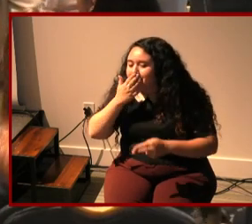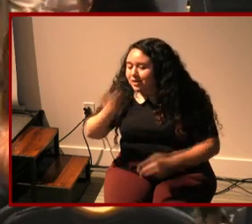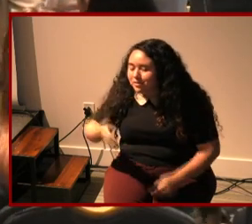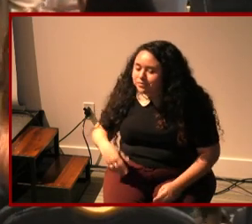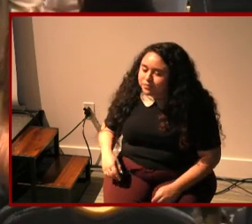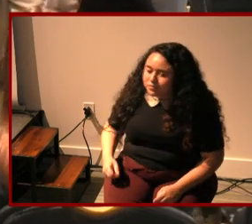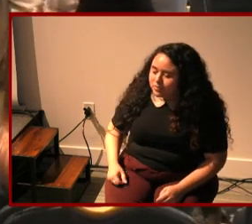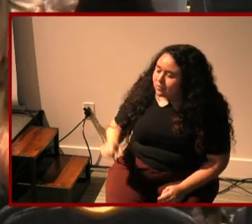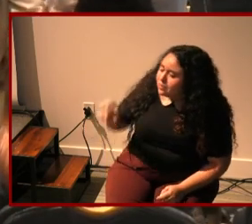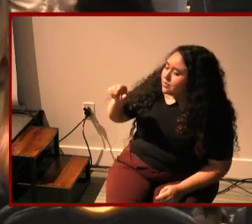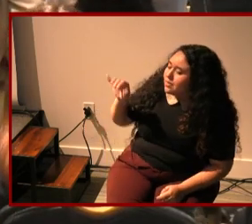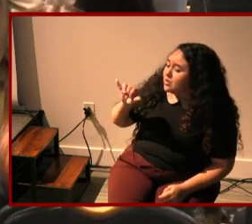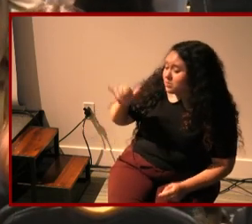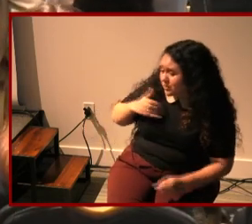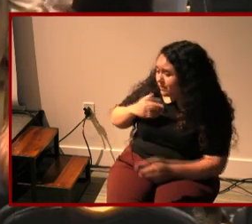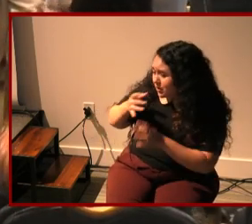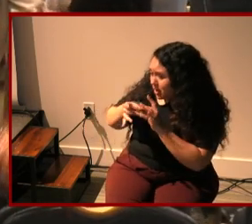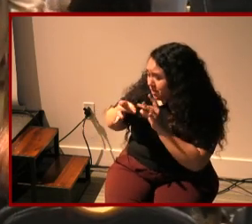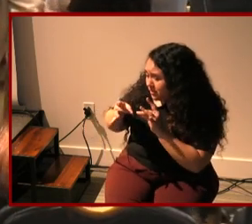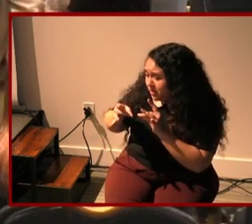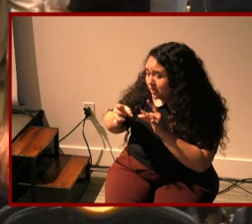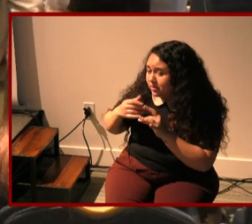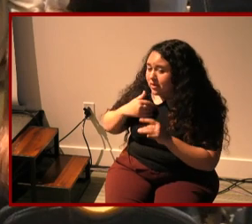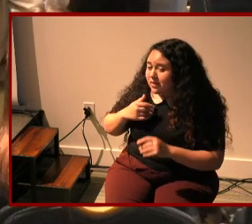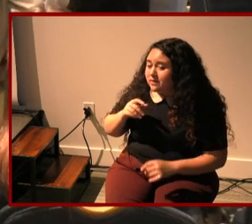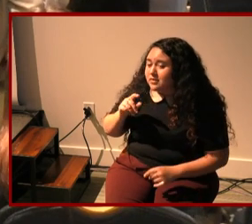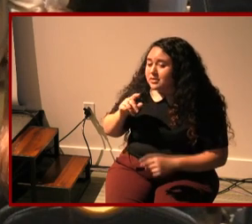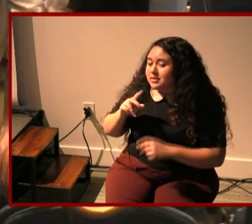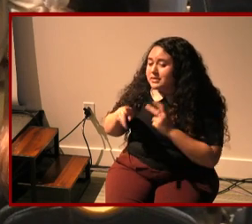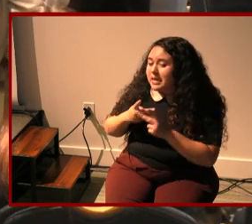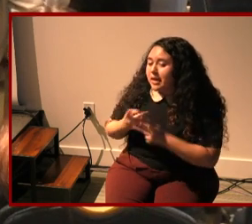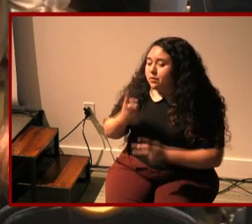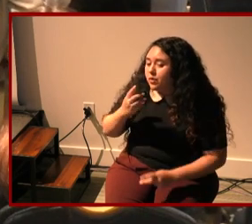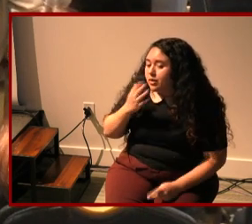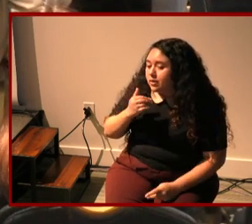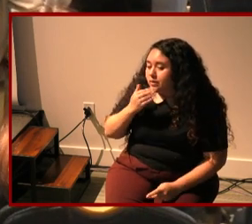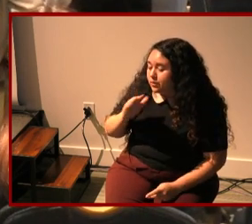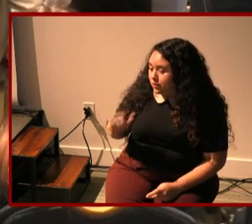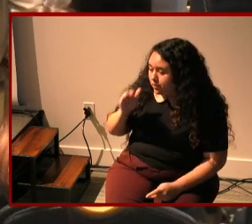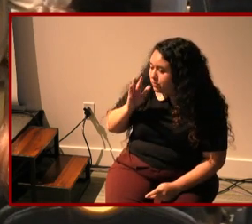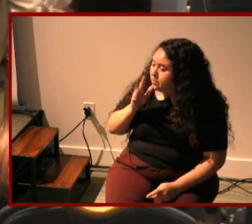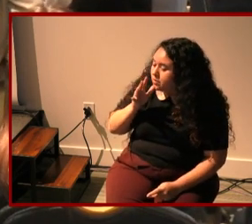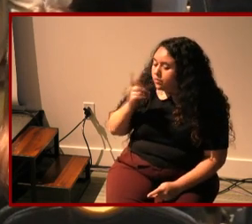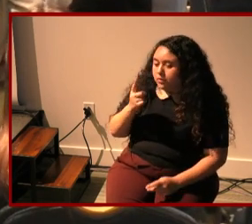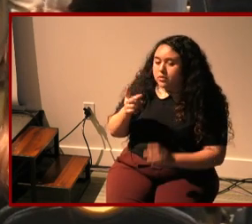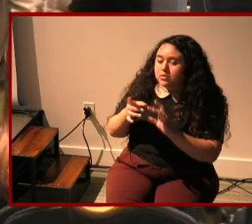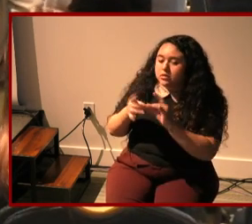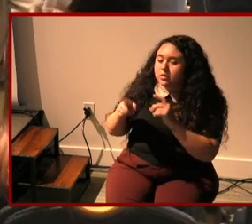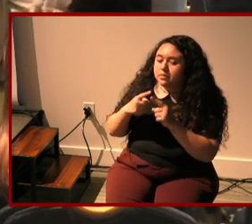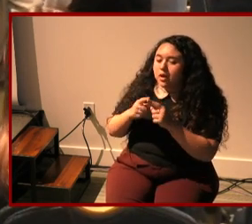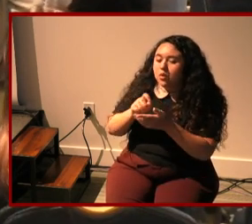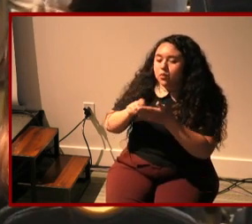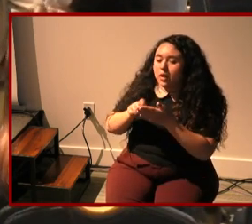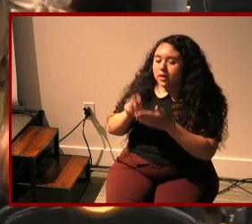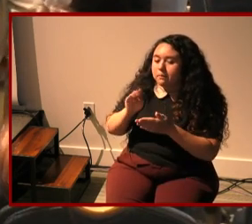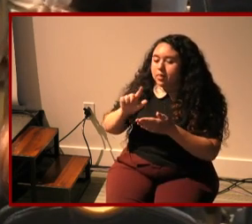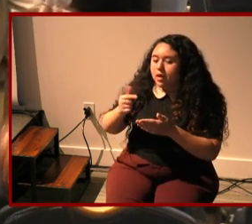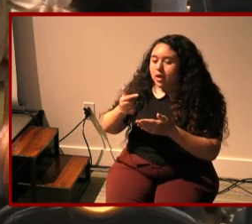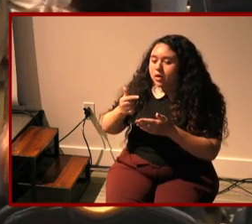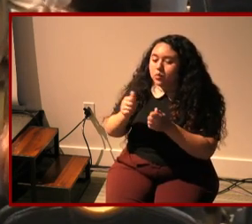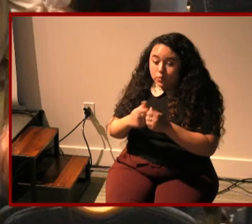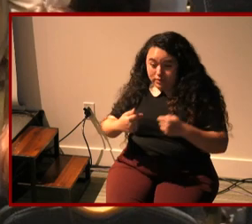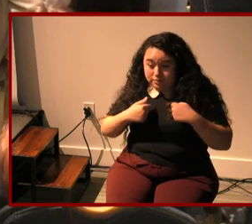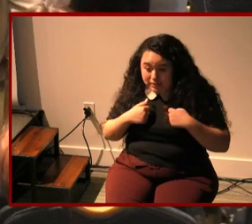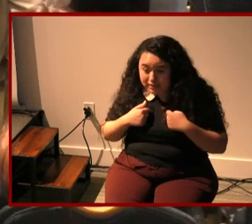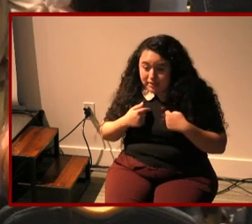and i guess um i have type 1 diabetes and growing up my mom always talked about writing a blog with me about